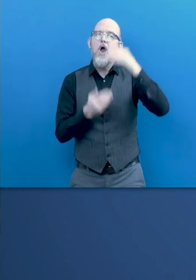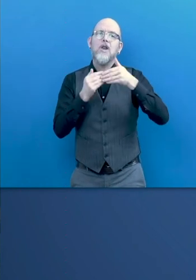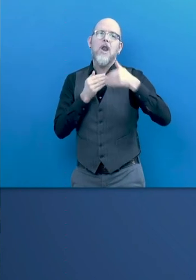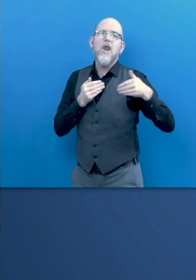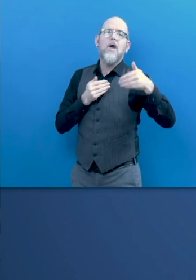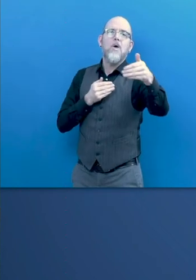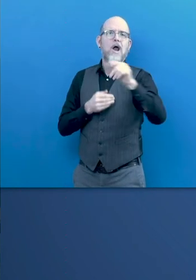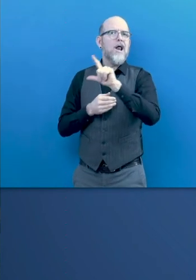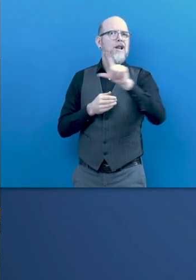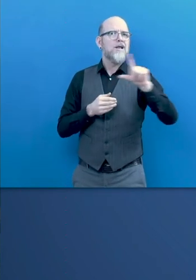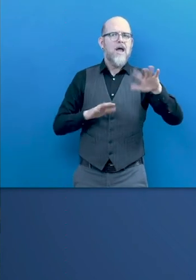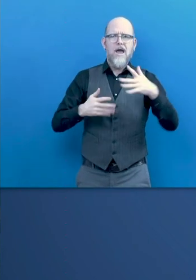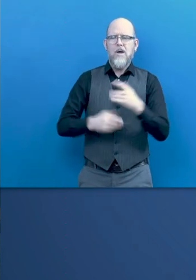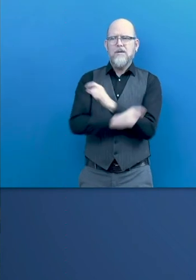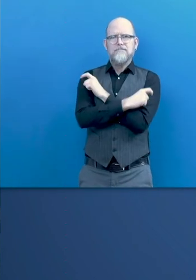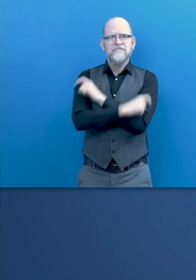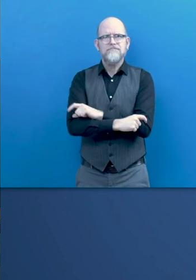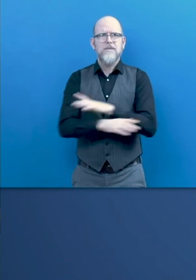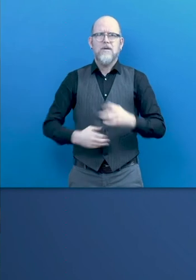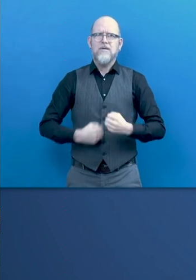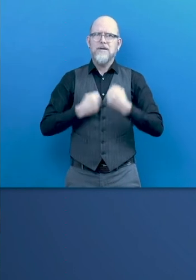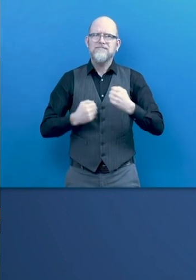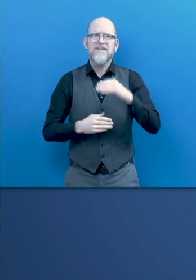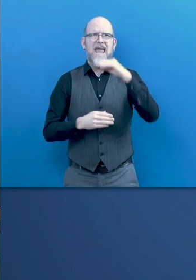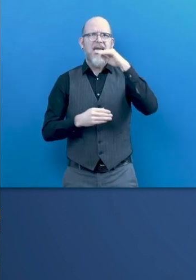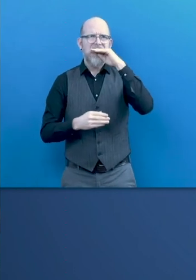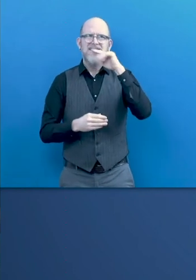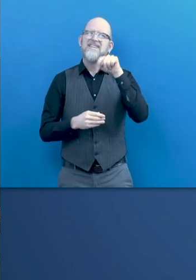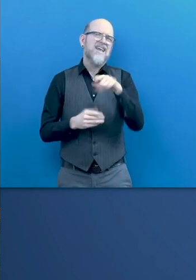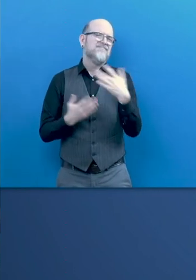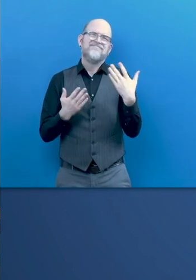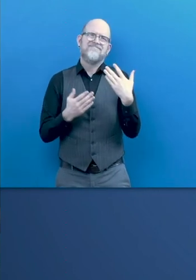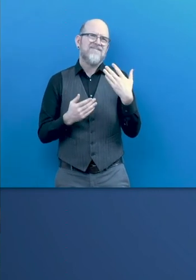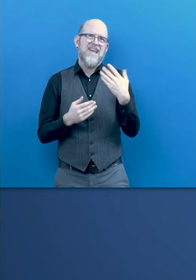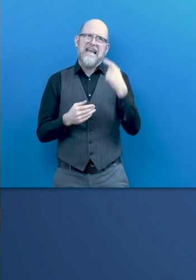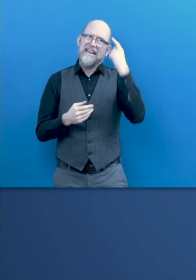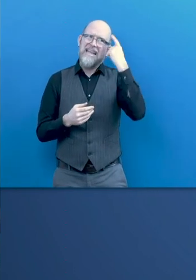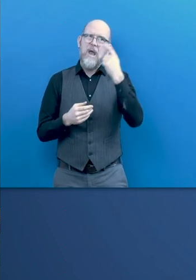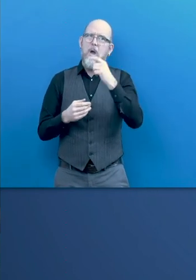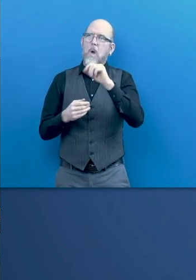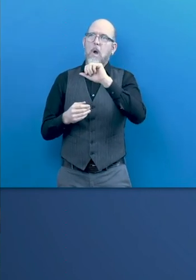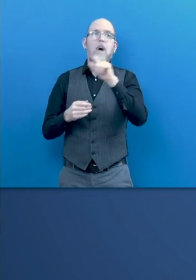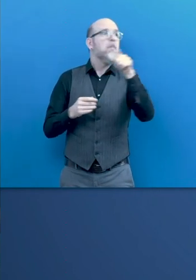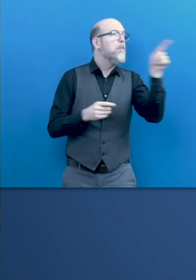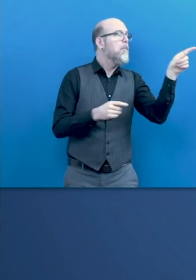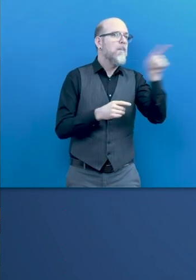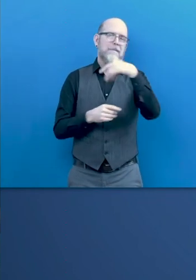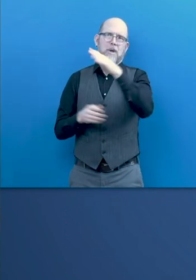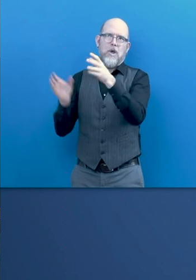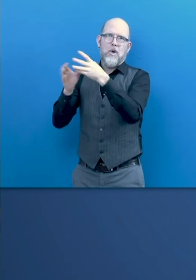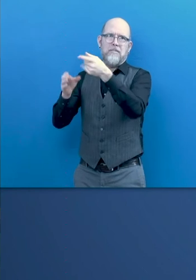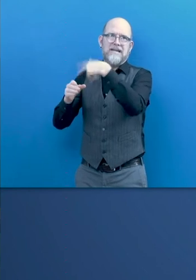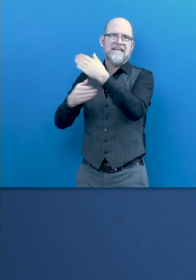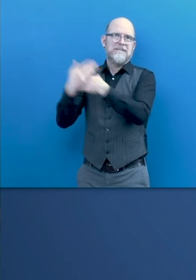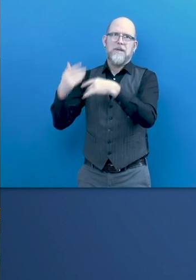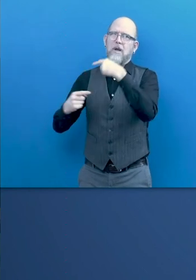the population that doesn't realize the value of resilience. And adaptability at the moment. But I think more